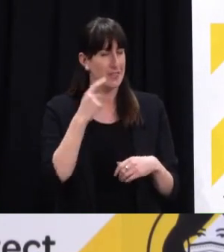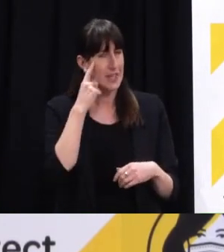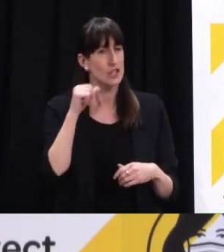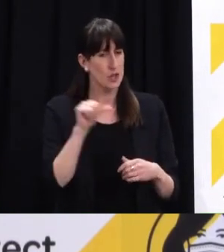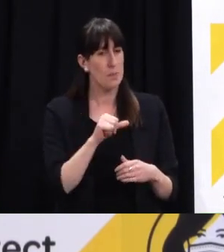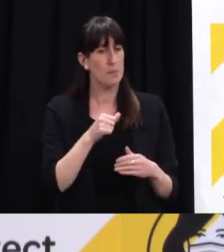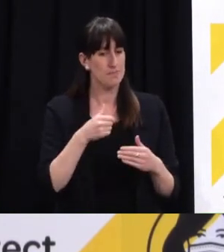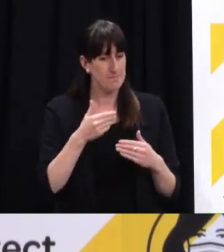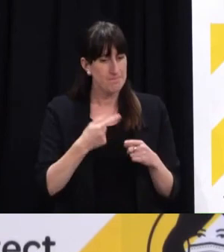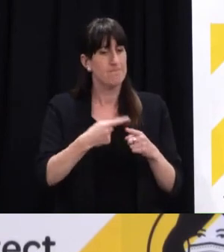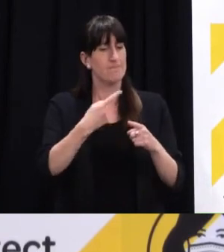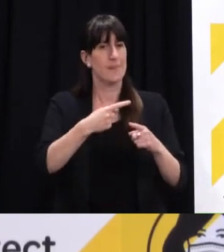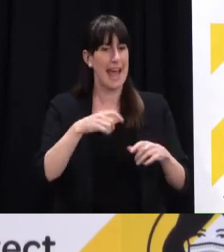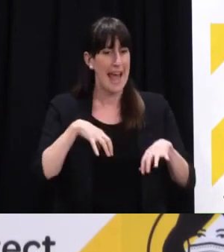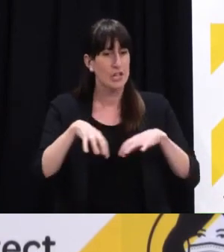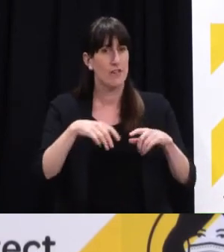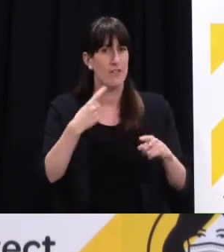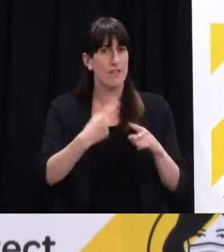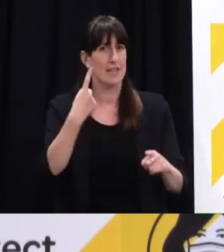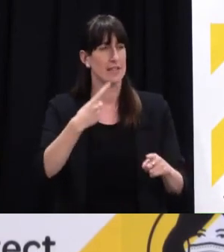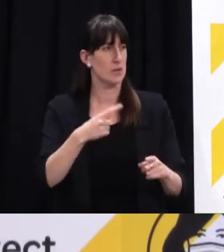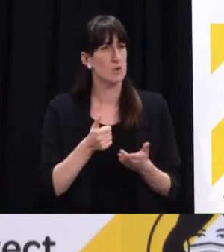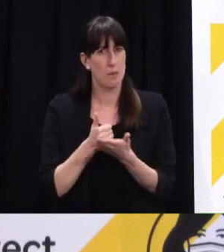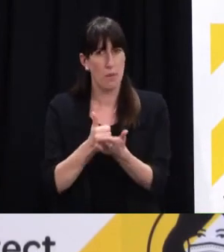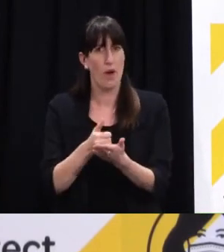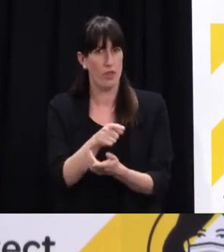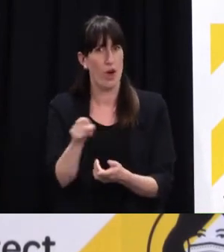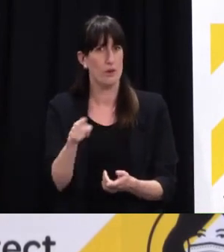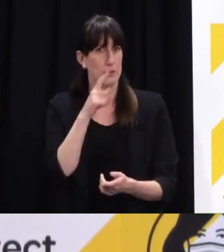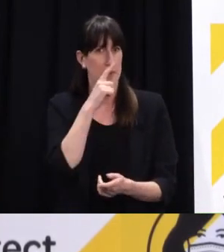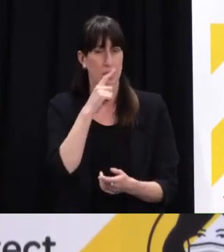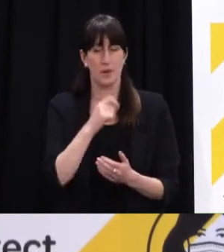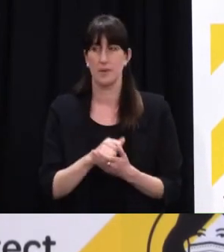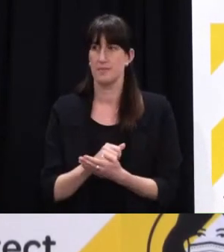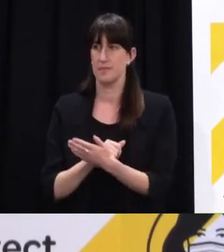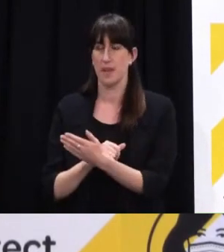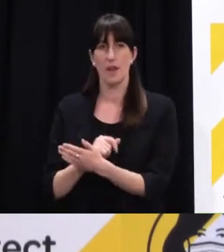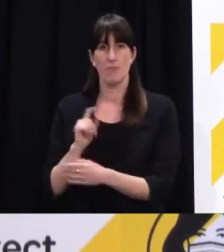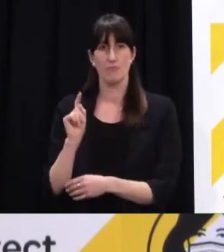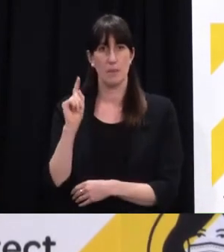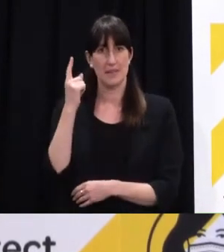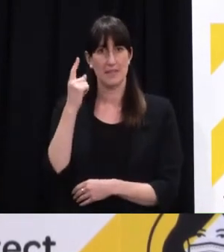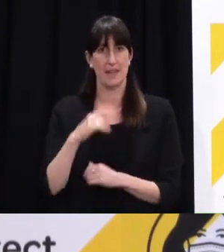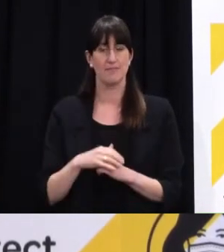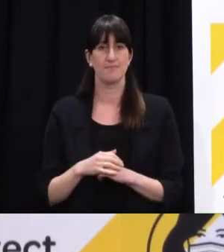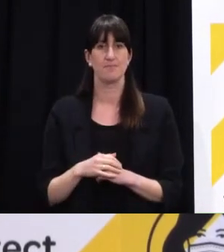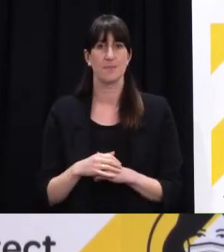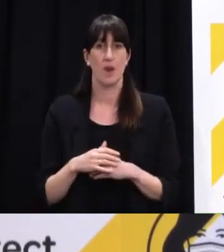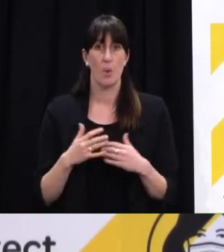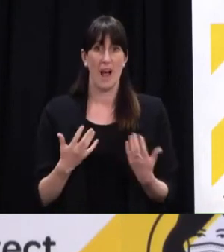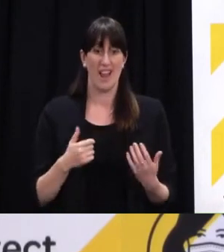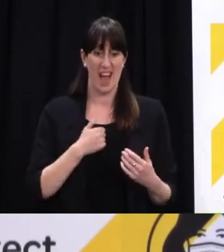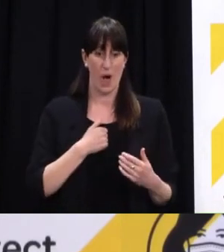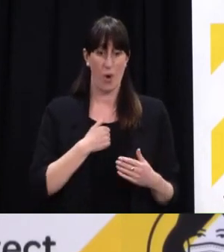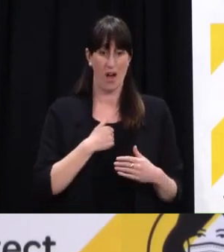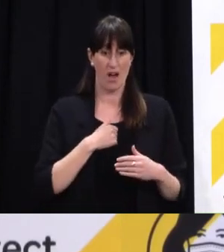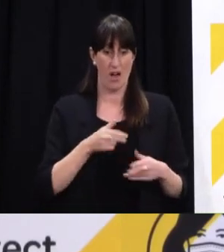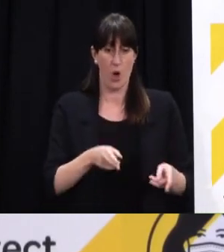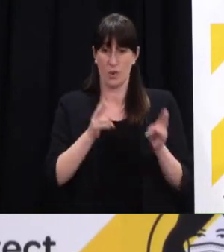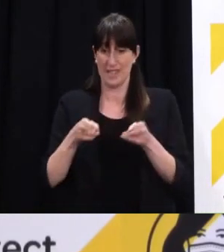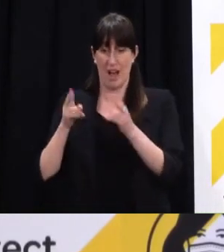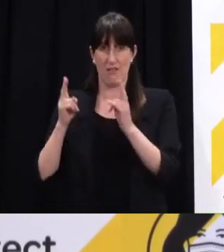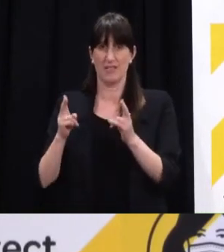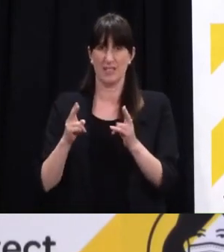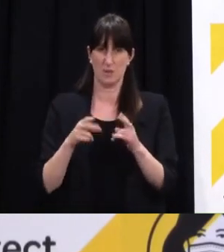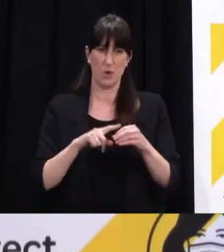you know, that support in place for these people? I think the one thing I'd say is that our managed isolation facilities have had over